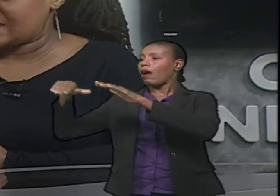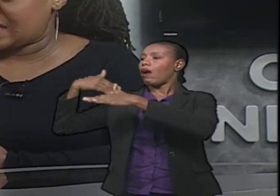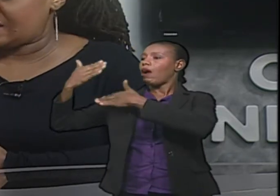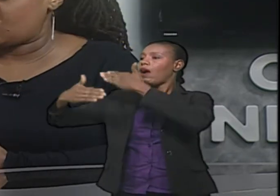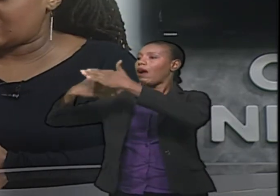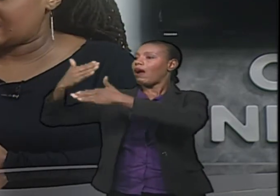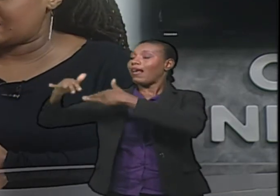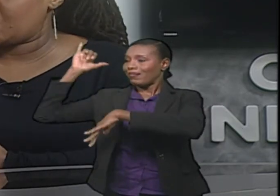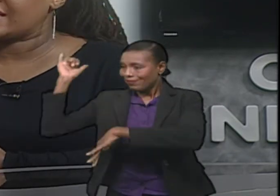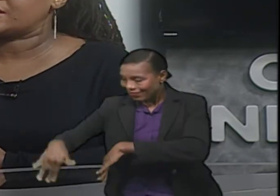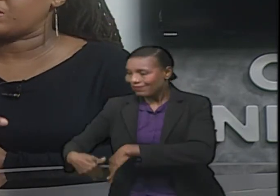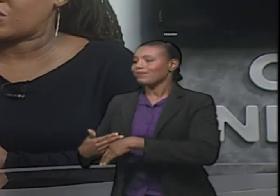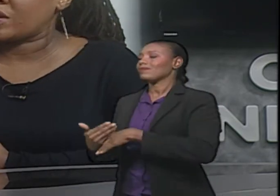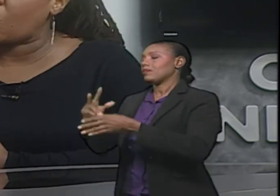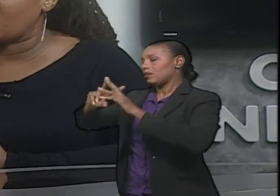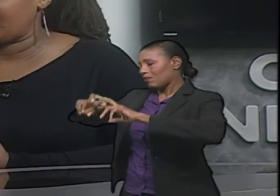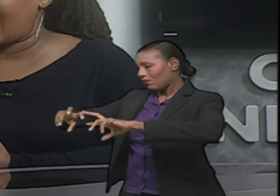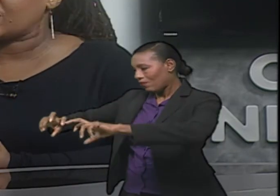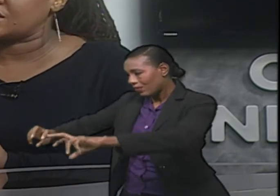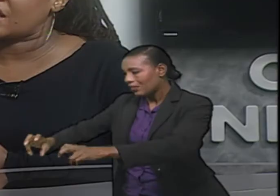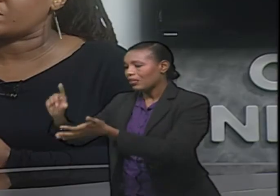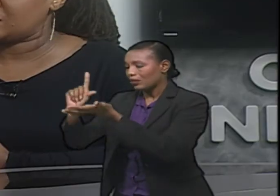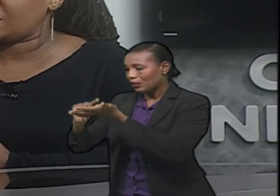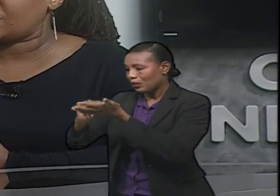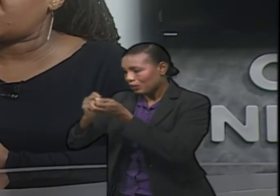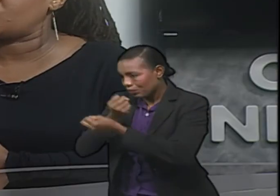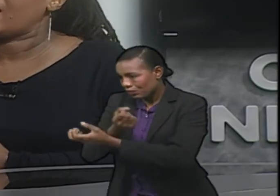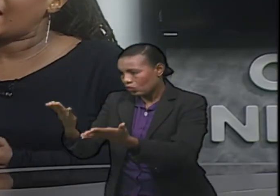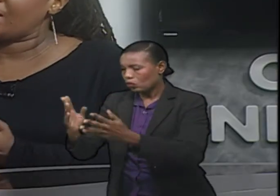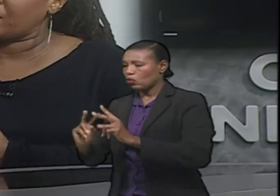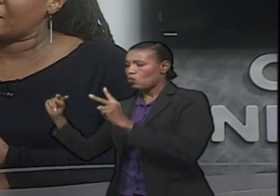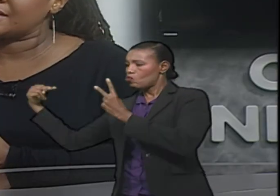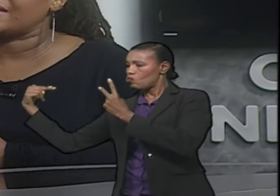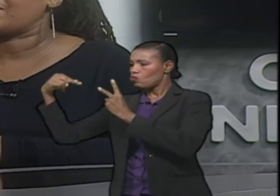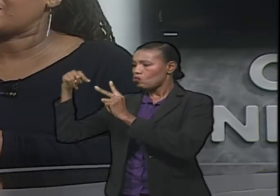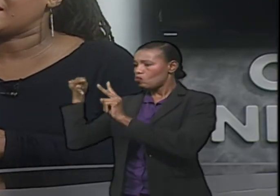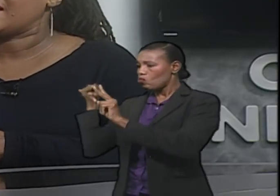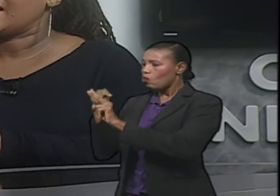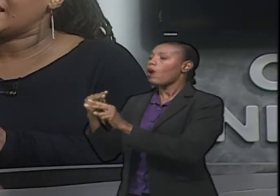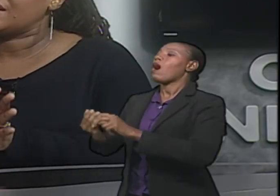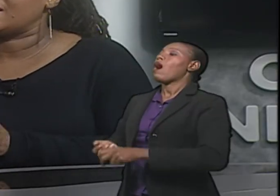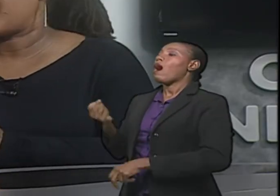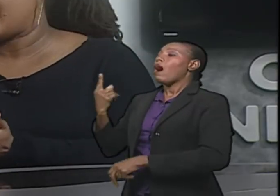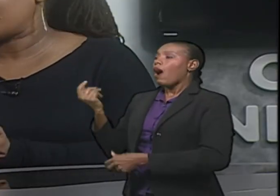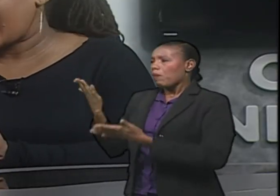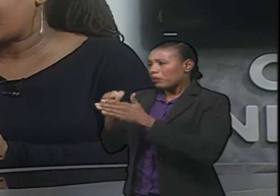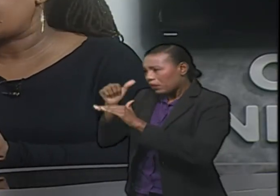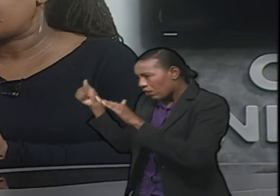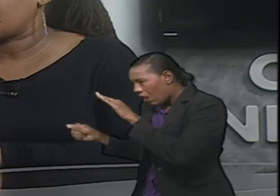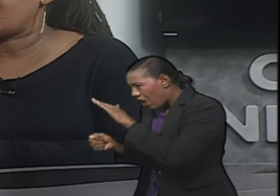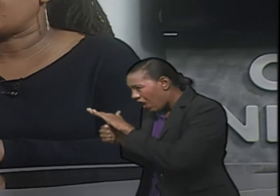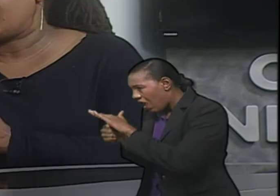That is investigative journalism as well. Exploring all of the angles of a particular issue and bringing out something that may be hidden in the mass of